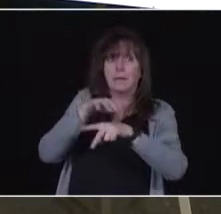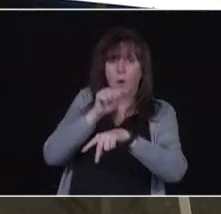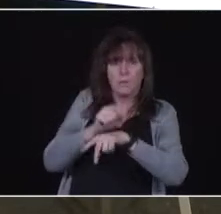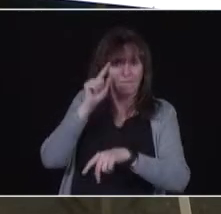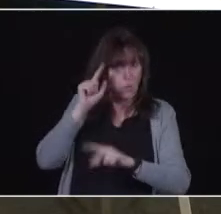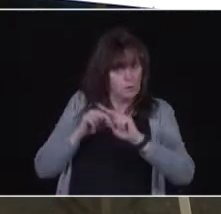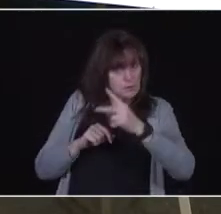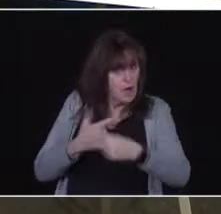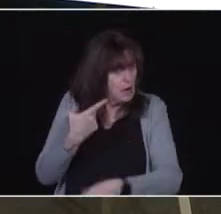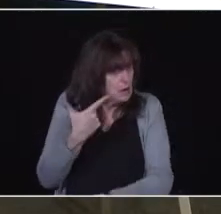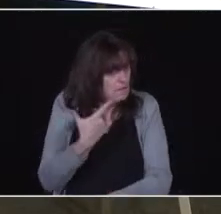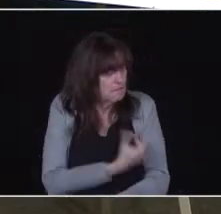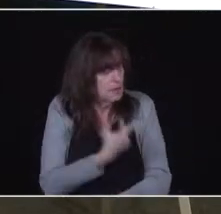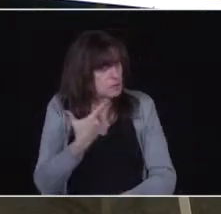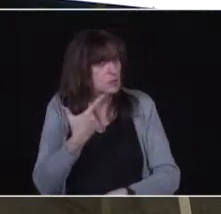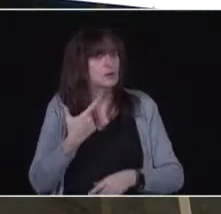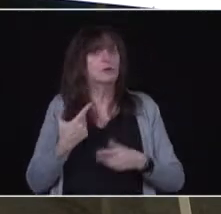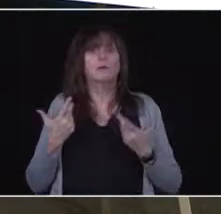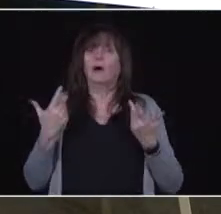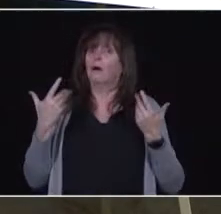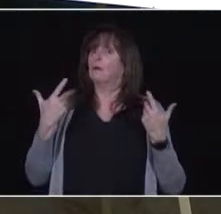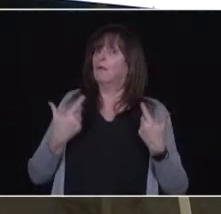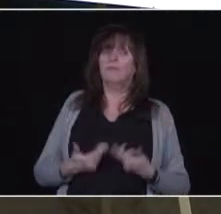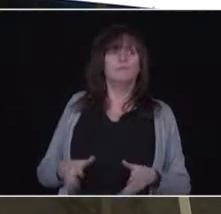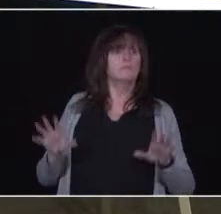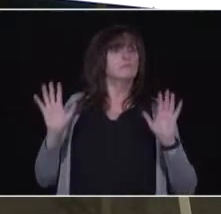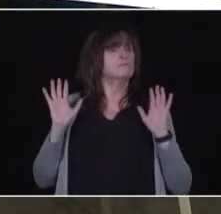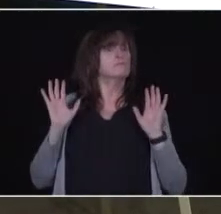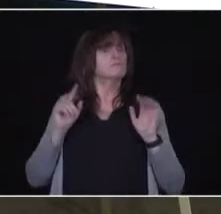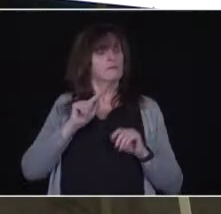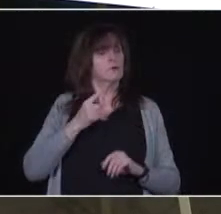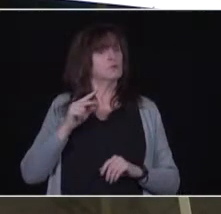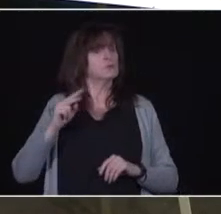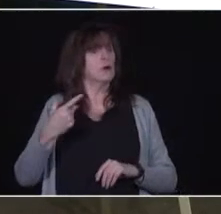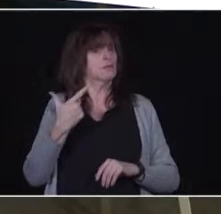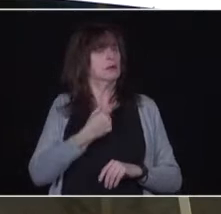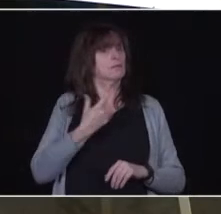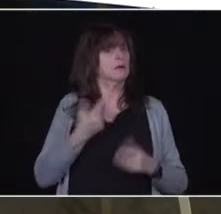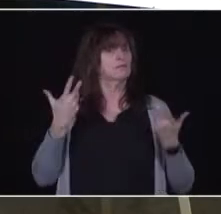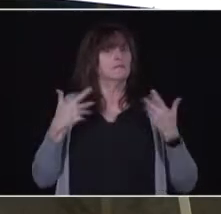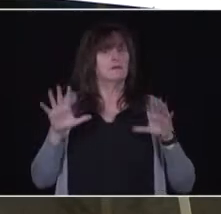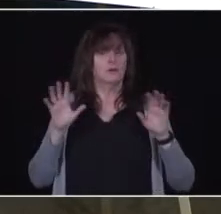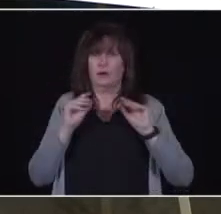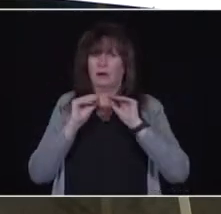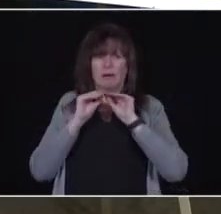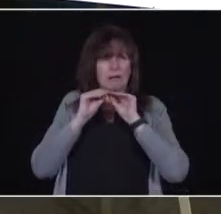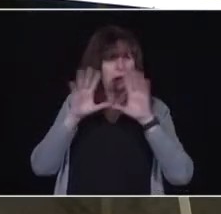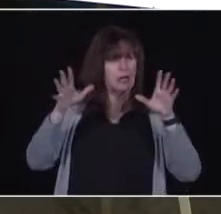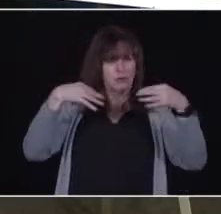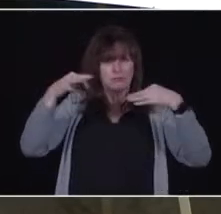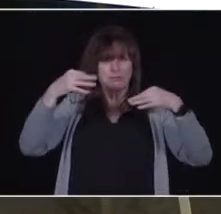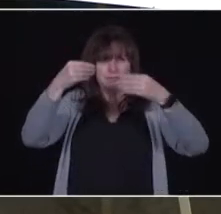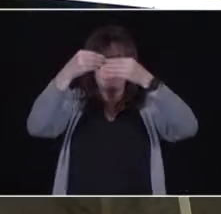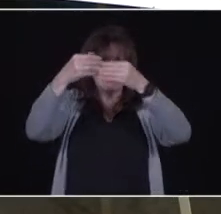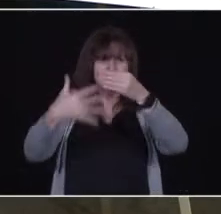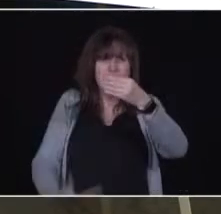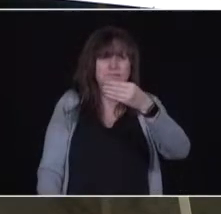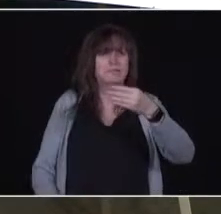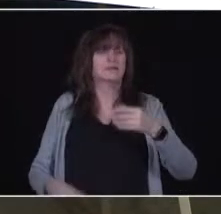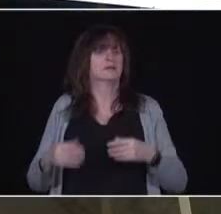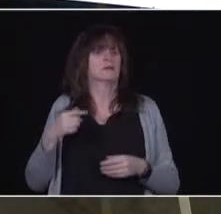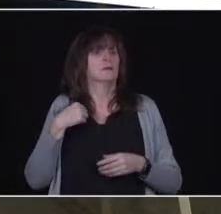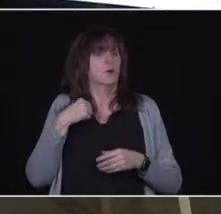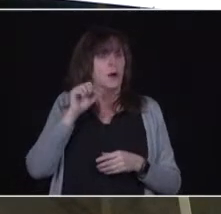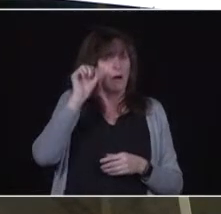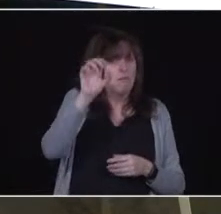complete. So ladies and gentlemen, there it is as clearly as we can lay it out. Everything I said about the age brackets and the date times, everything I